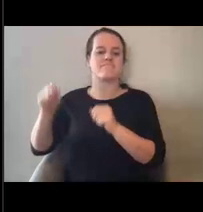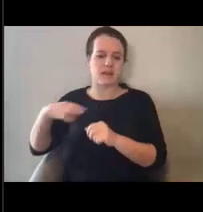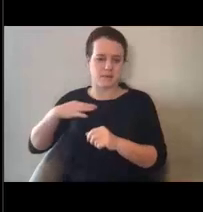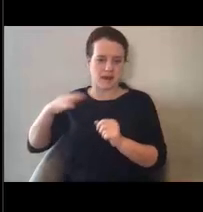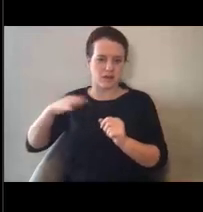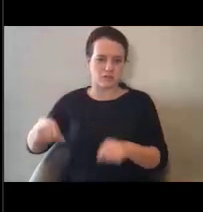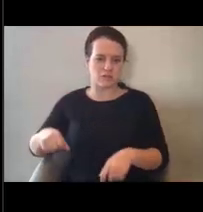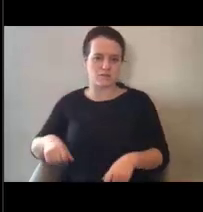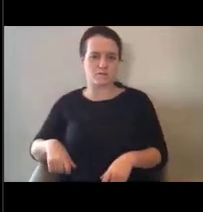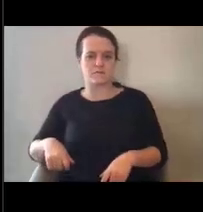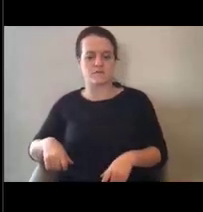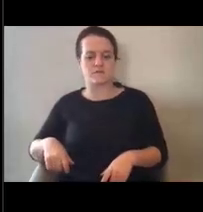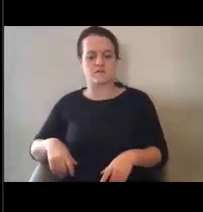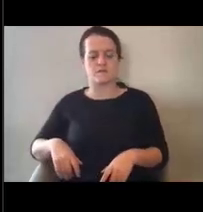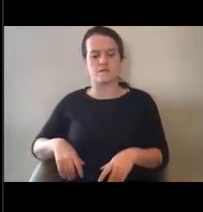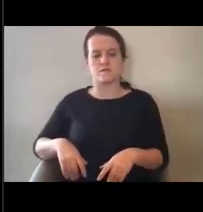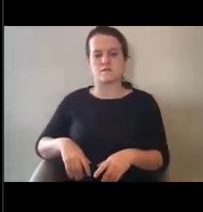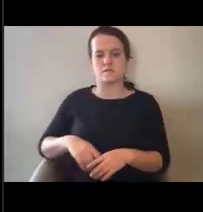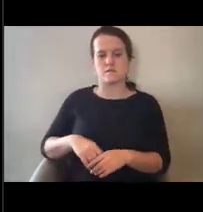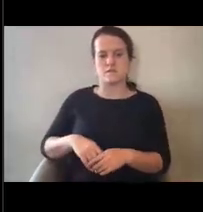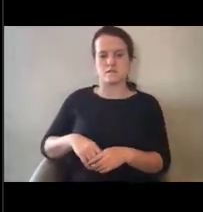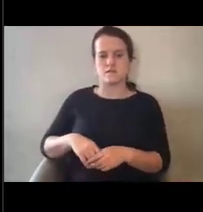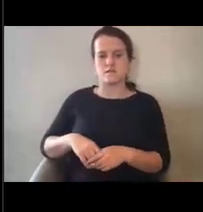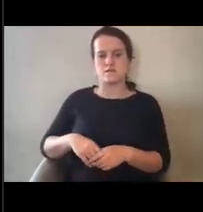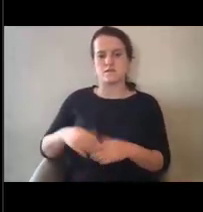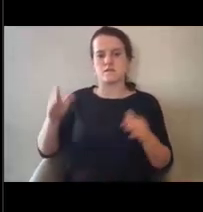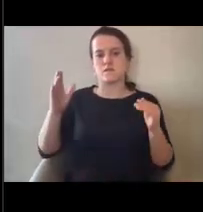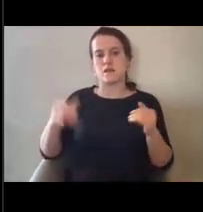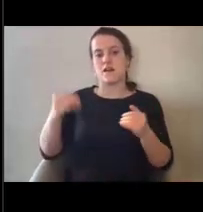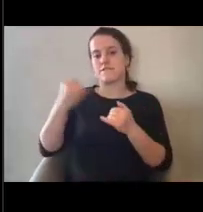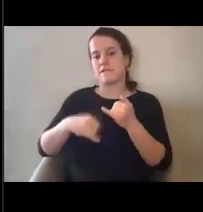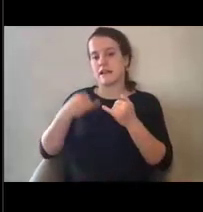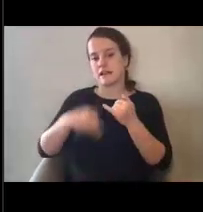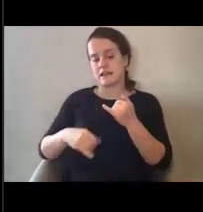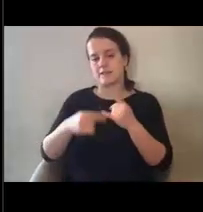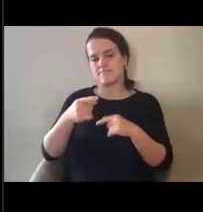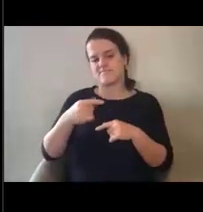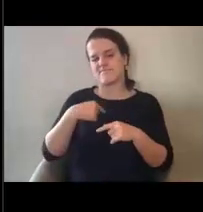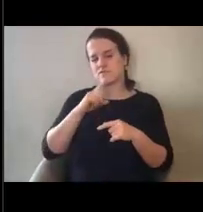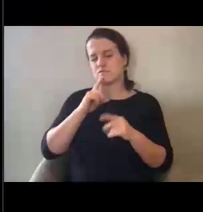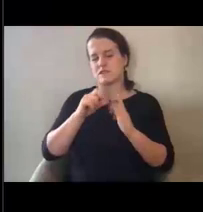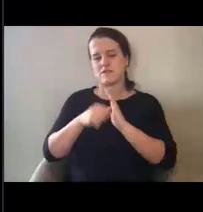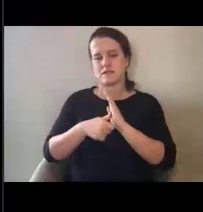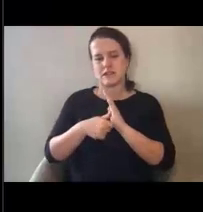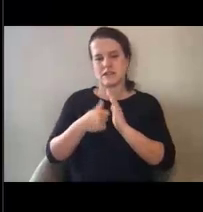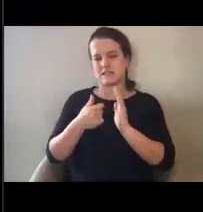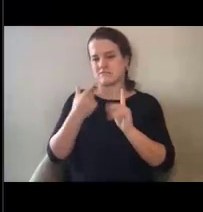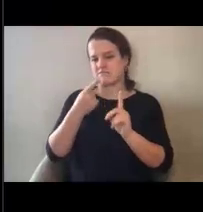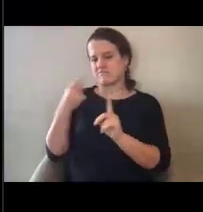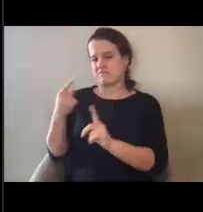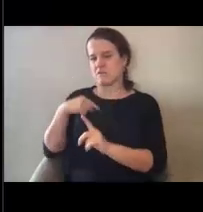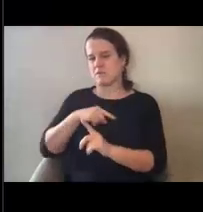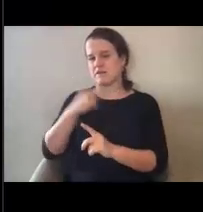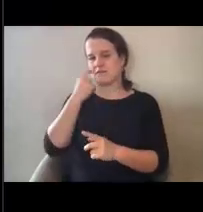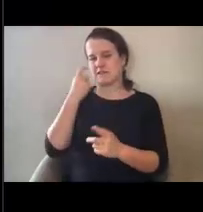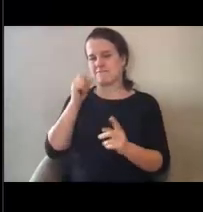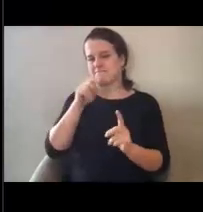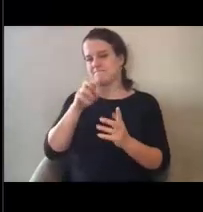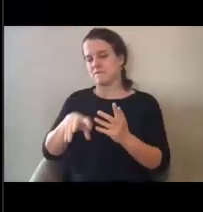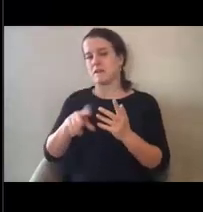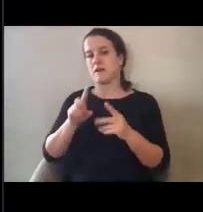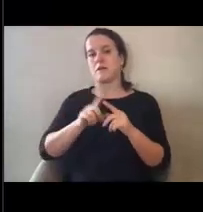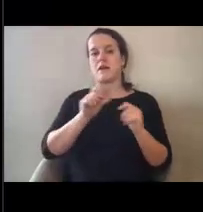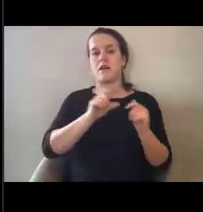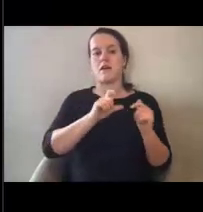Next slide. Uh, and finally, uh, this is just sort of stressing points we've already made before. All of this